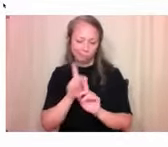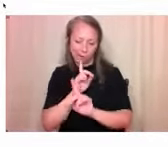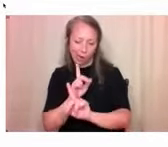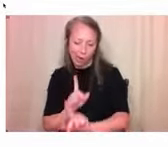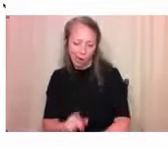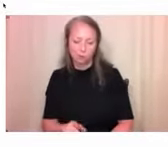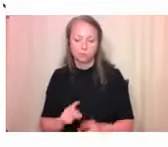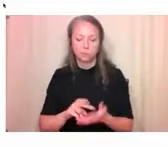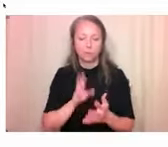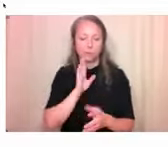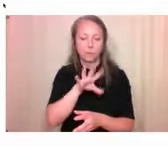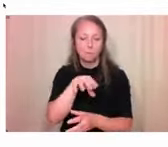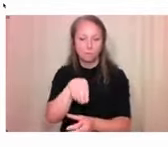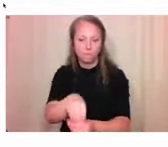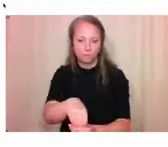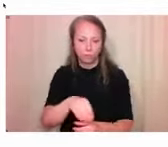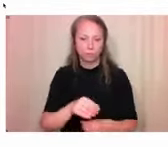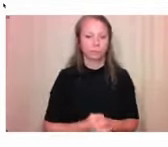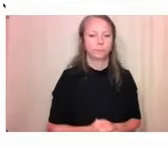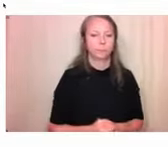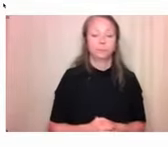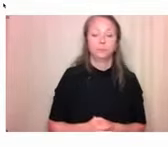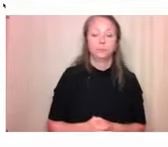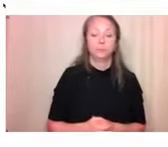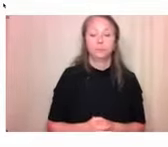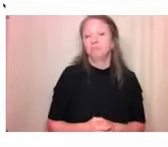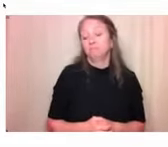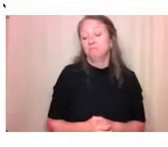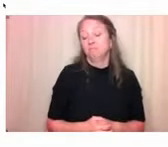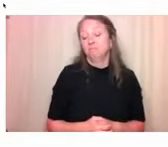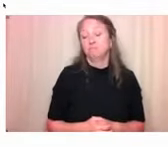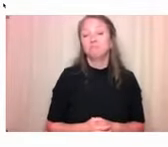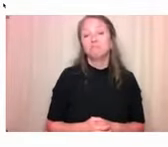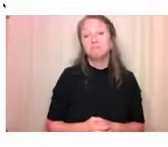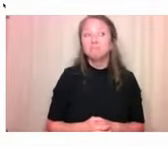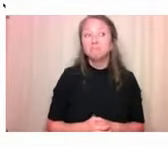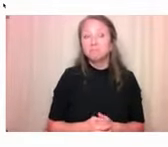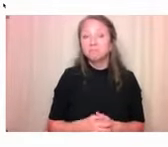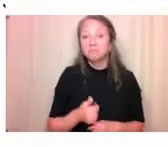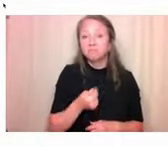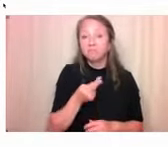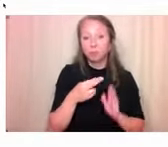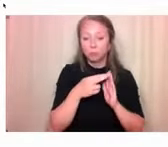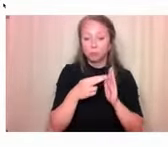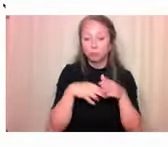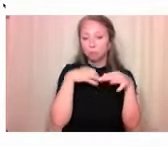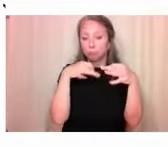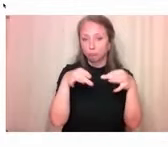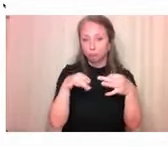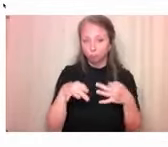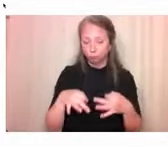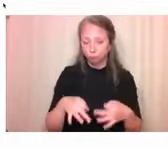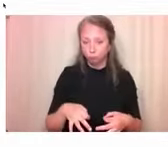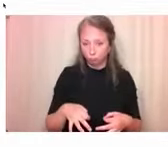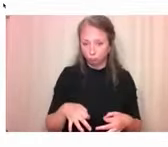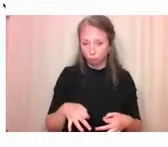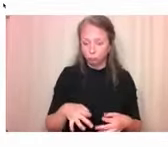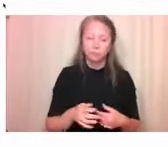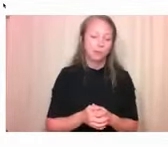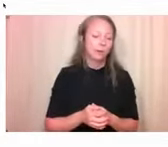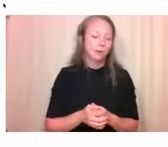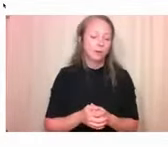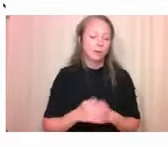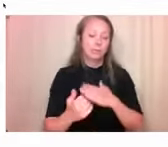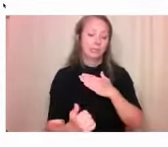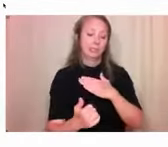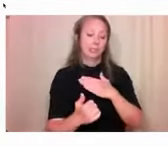And just a few things that you should know, general kind of rules of use. All photo submissions are anonymous. So it would